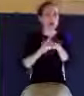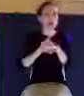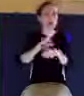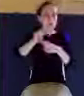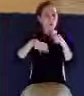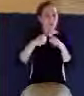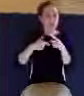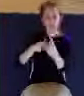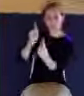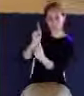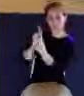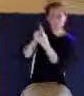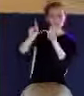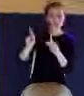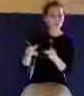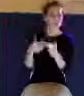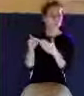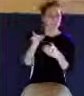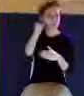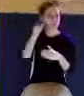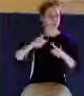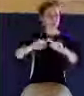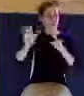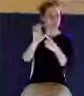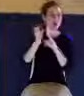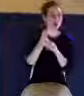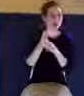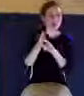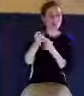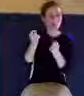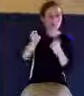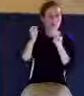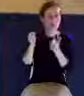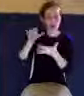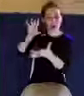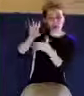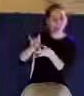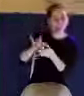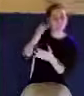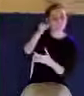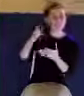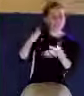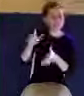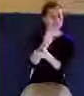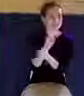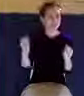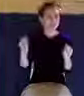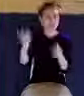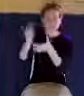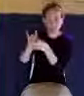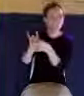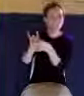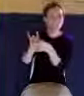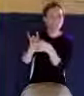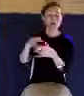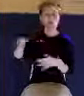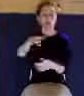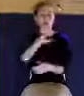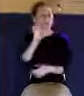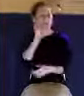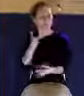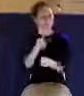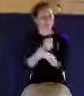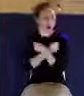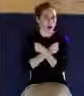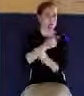people because we are in Christ together. And you're going to love the fellowship of God's